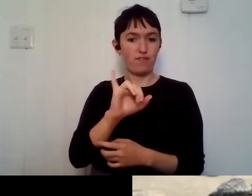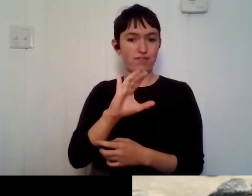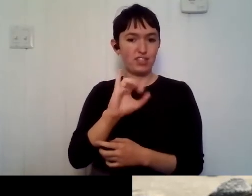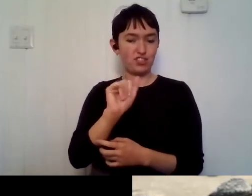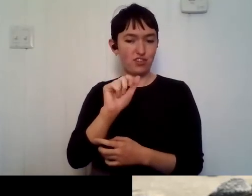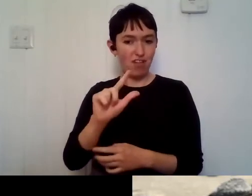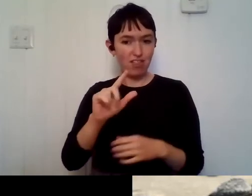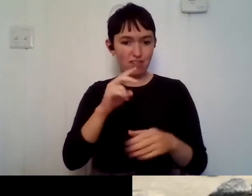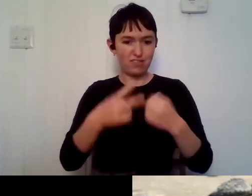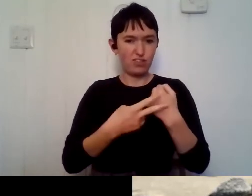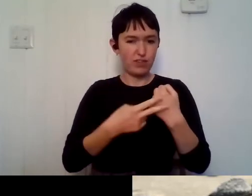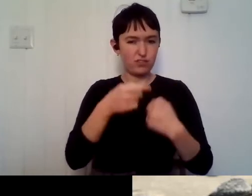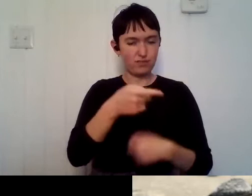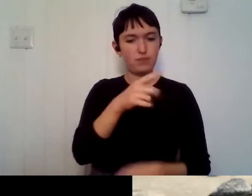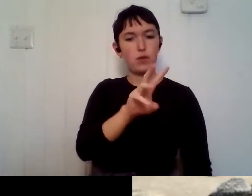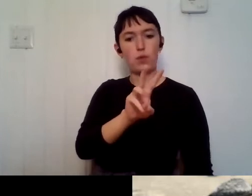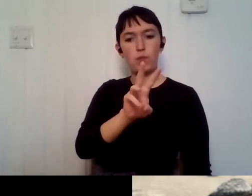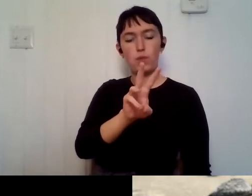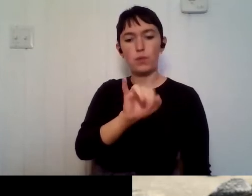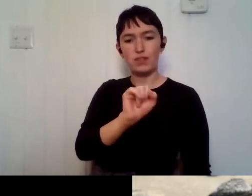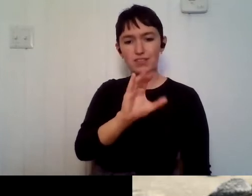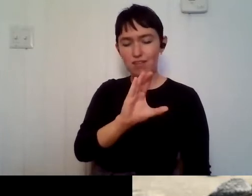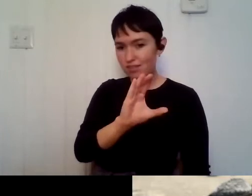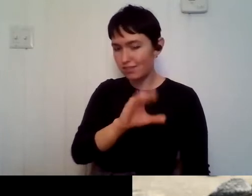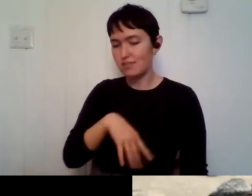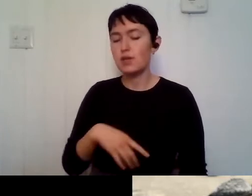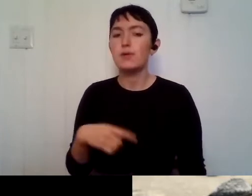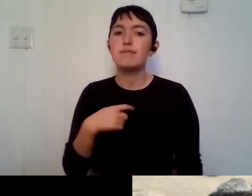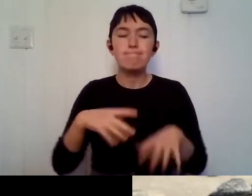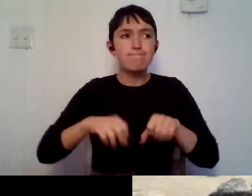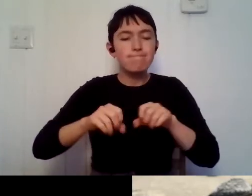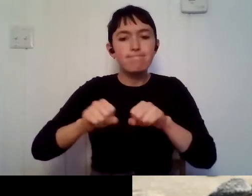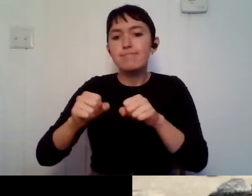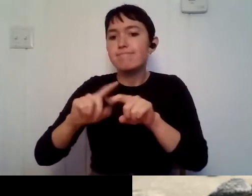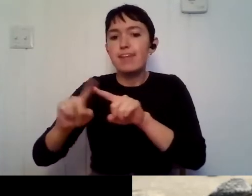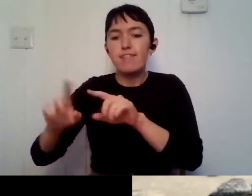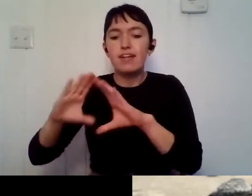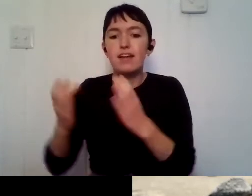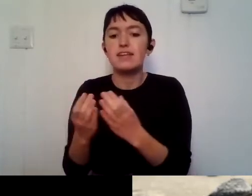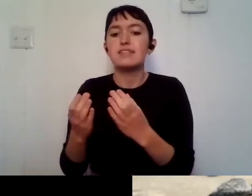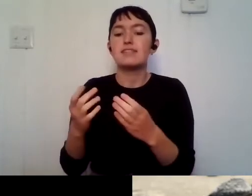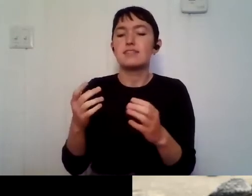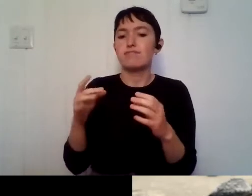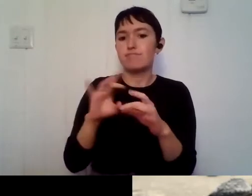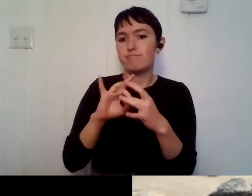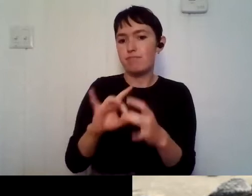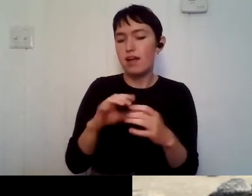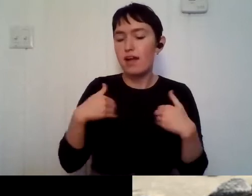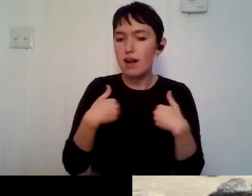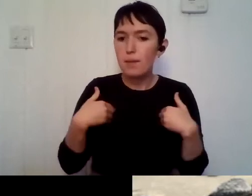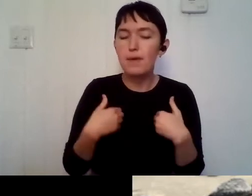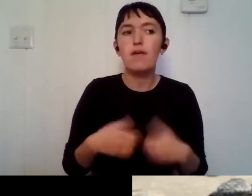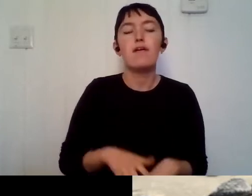animal related classes. Um, I took obviously ornithology. I took mammology, which is a study of mammals. I took